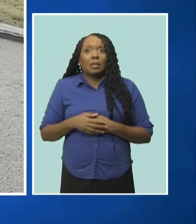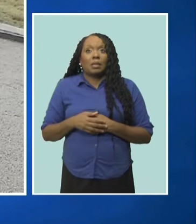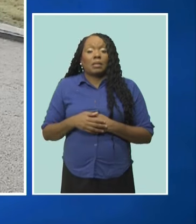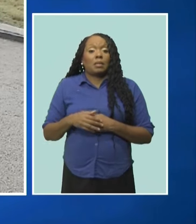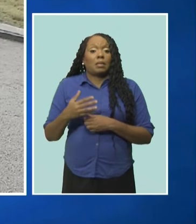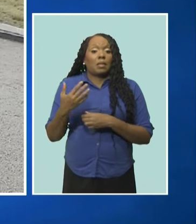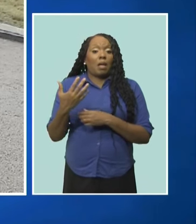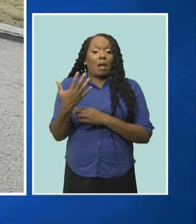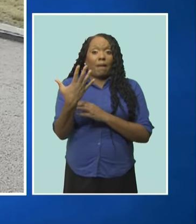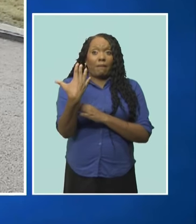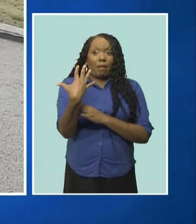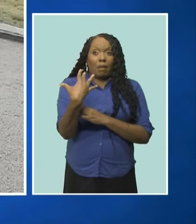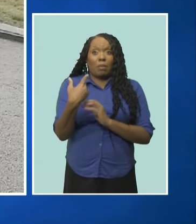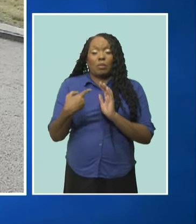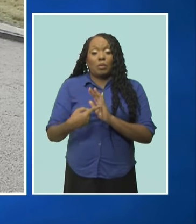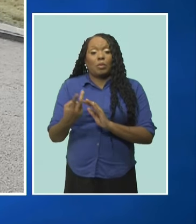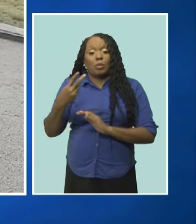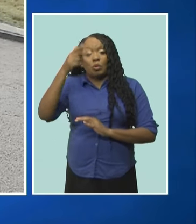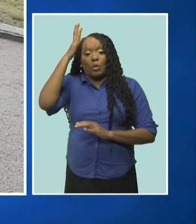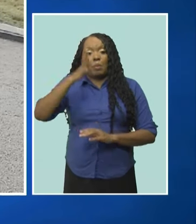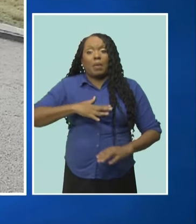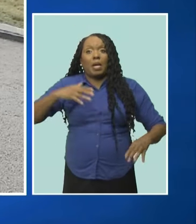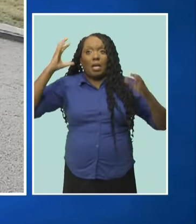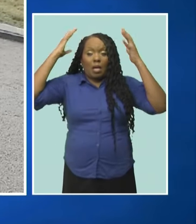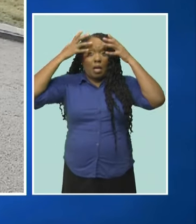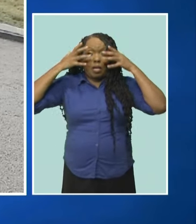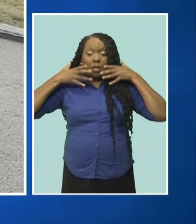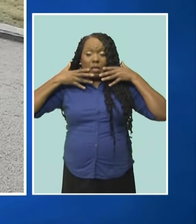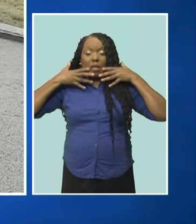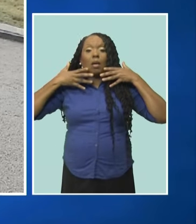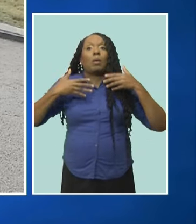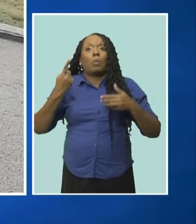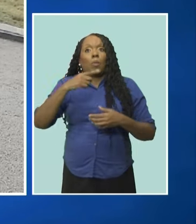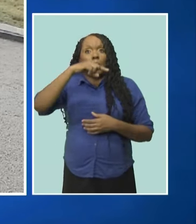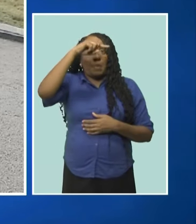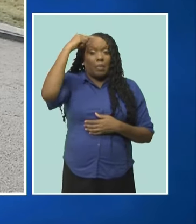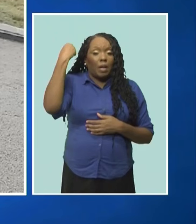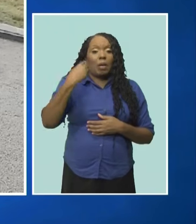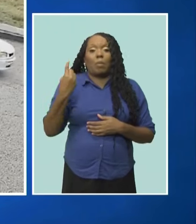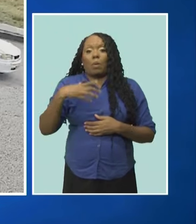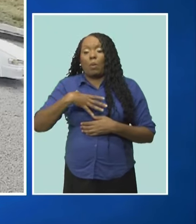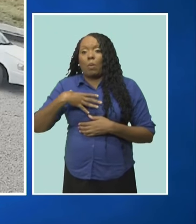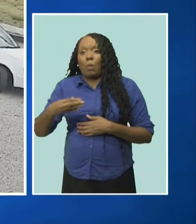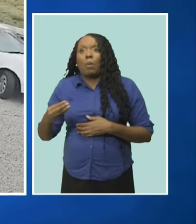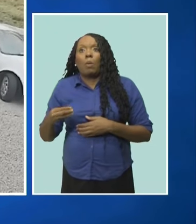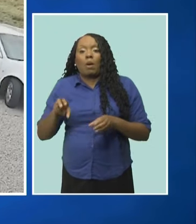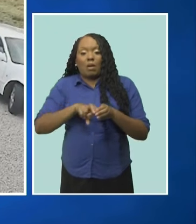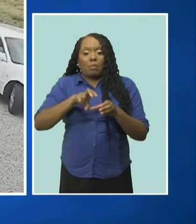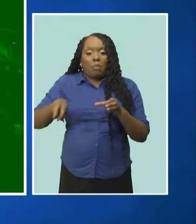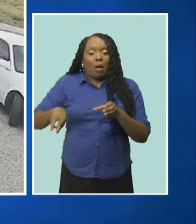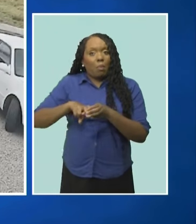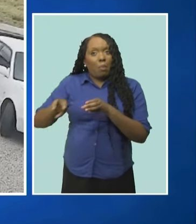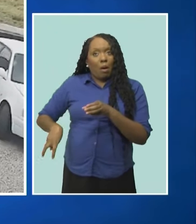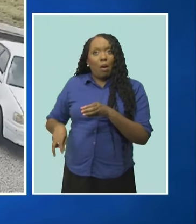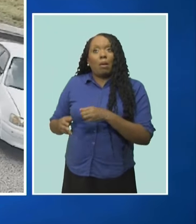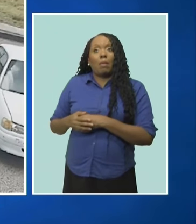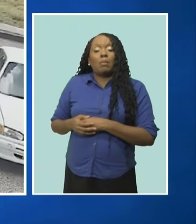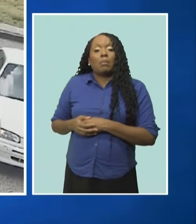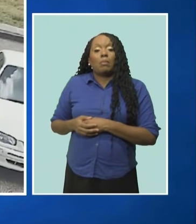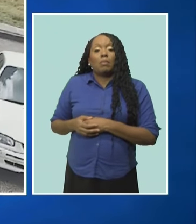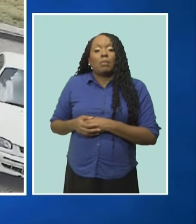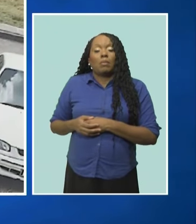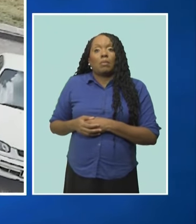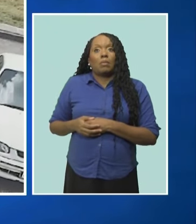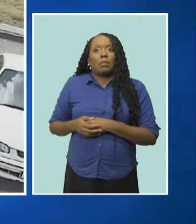men dressed in hoodies, one in black and the other in white, exiting a vehicle and entering the supermarket. They went